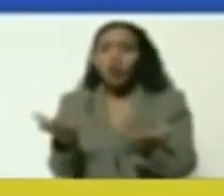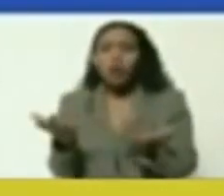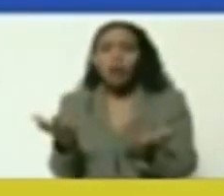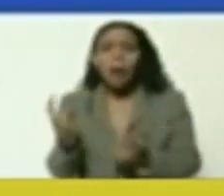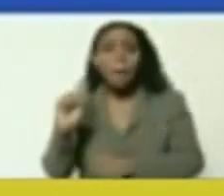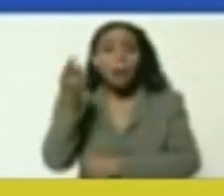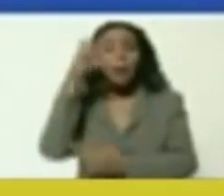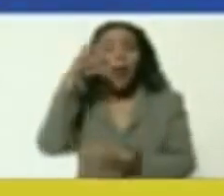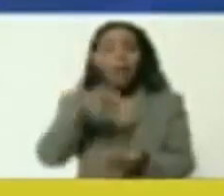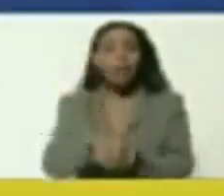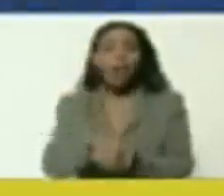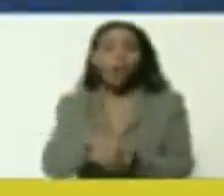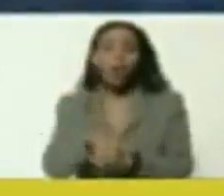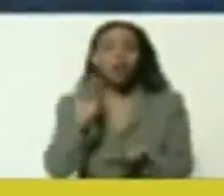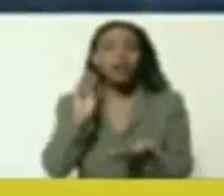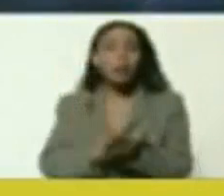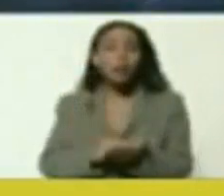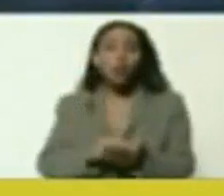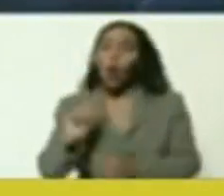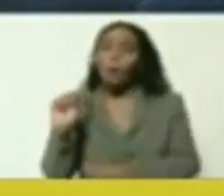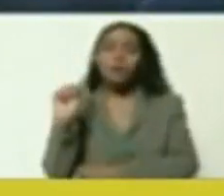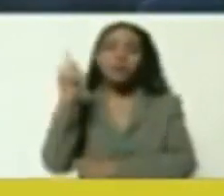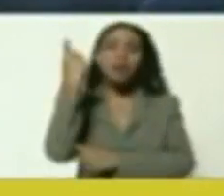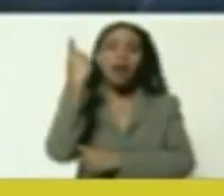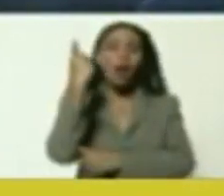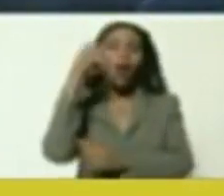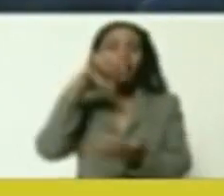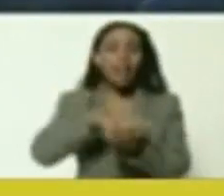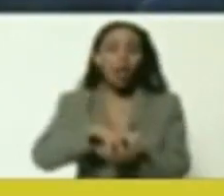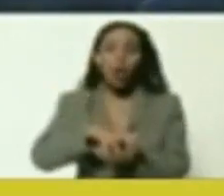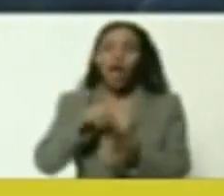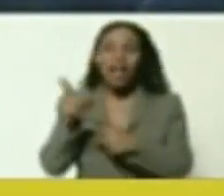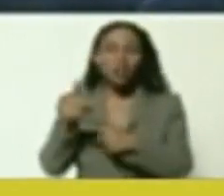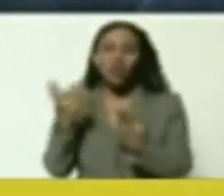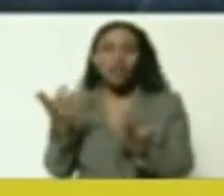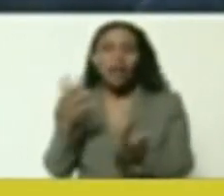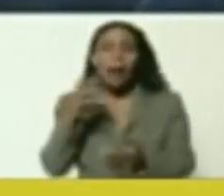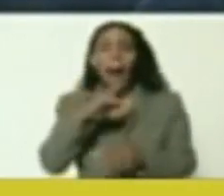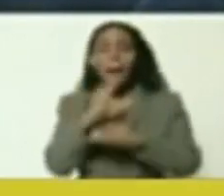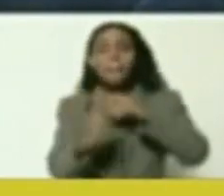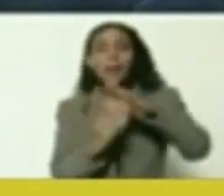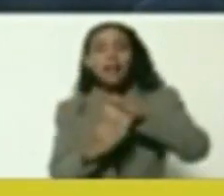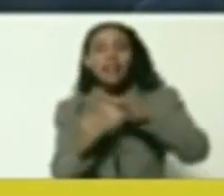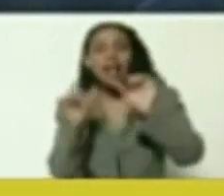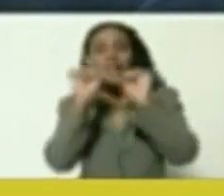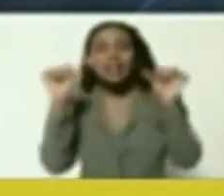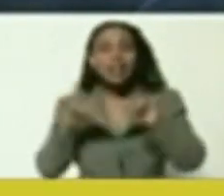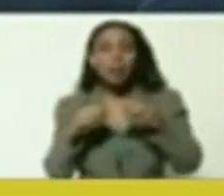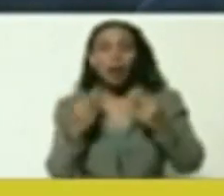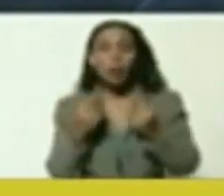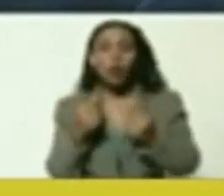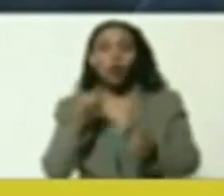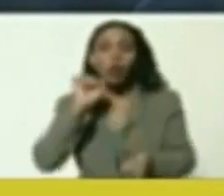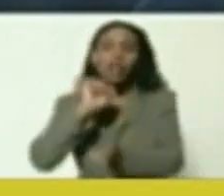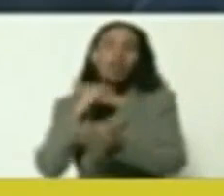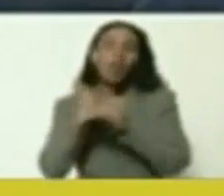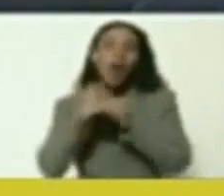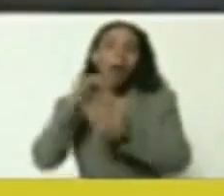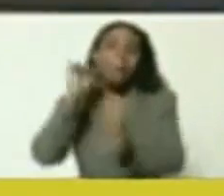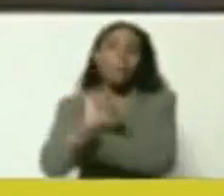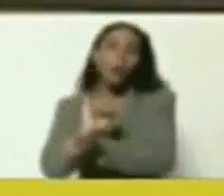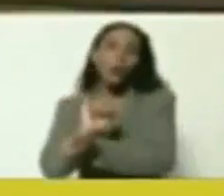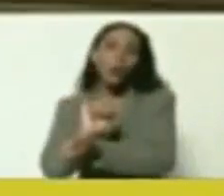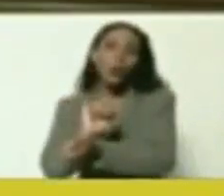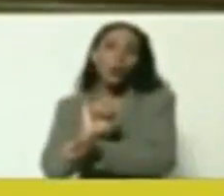the first state which was created were states based on slave